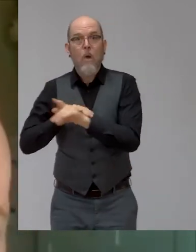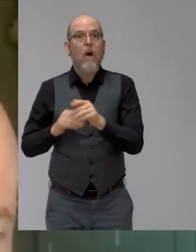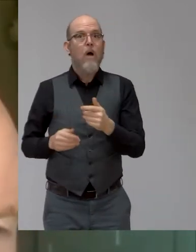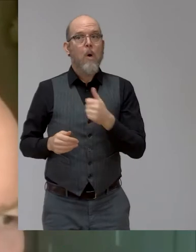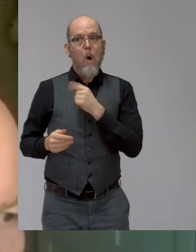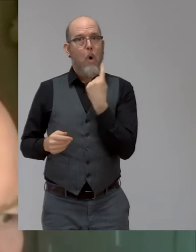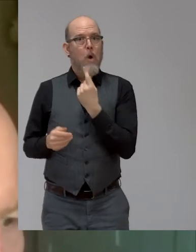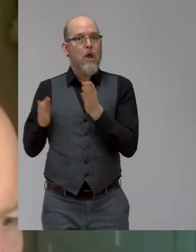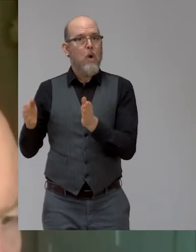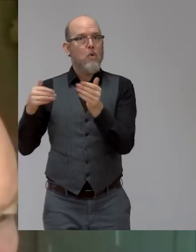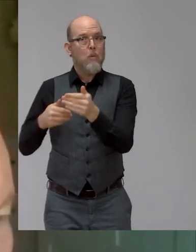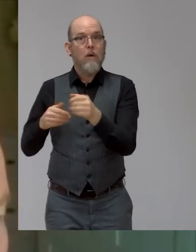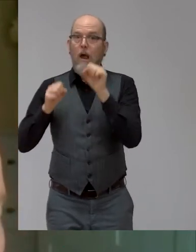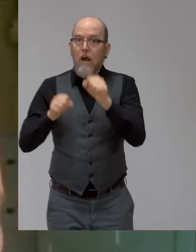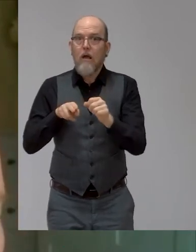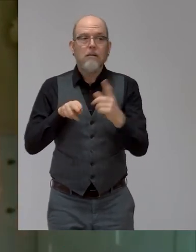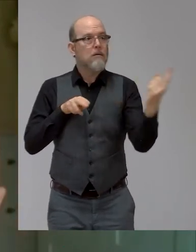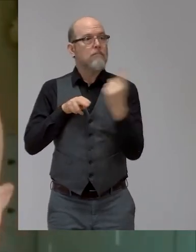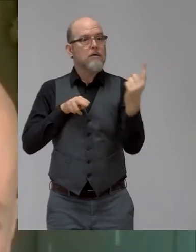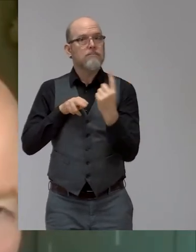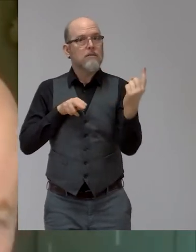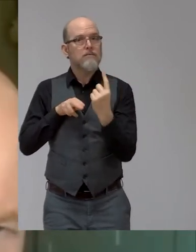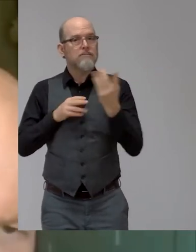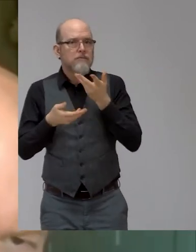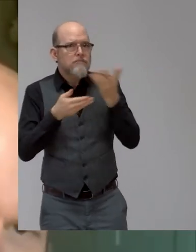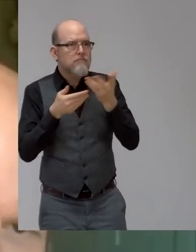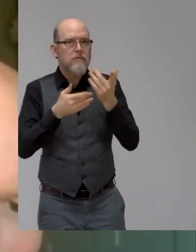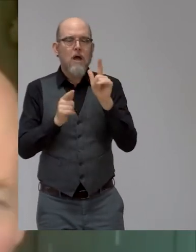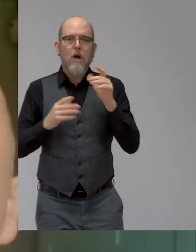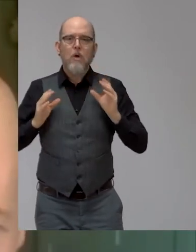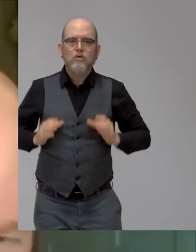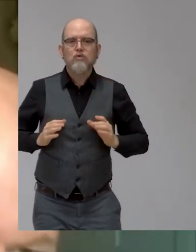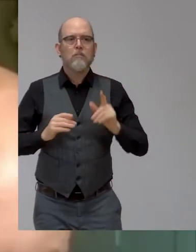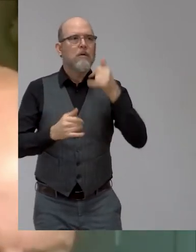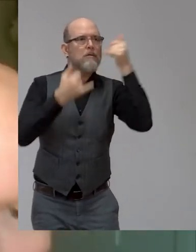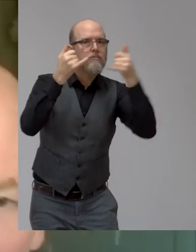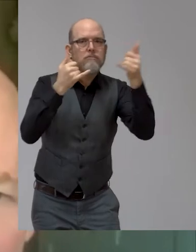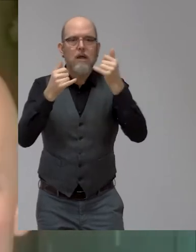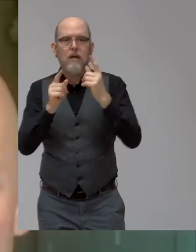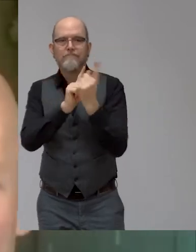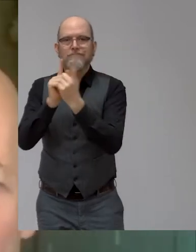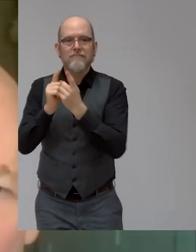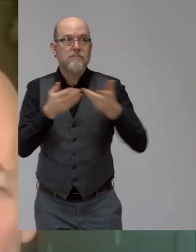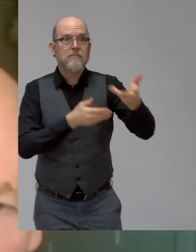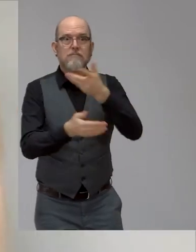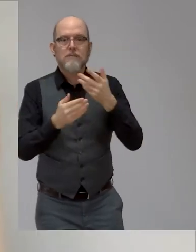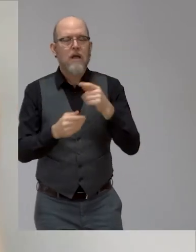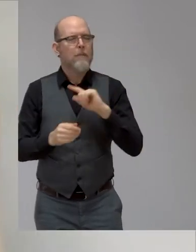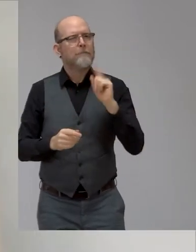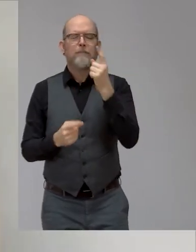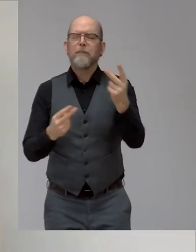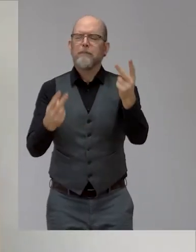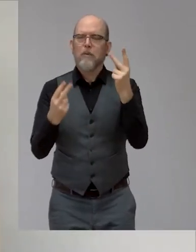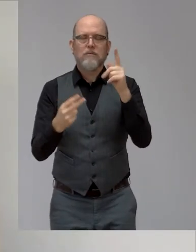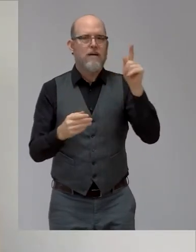talk to the board. So, but my priority was, first of all, my family, because it was hugely shocking